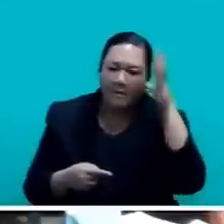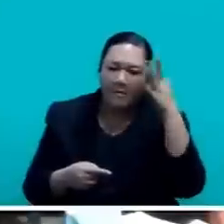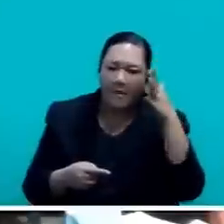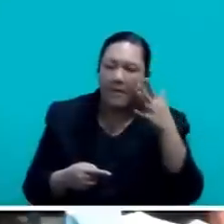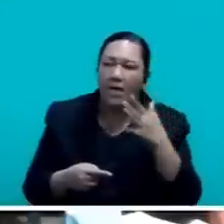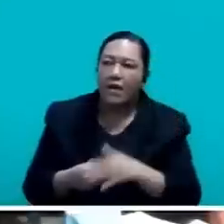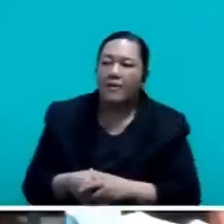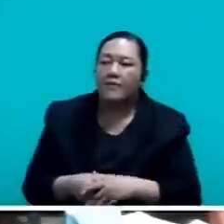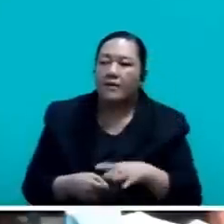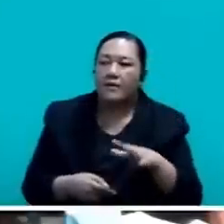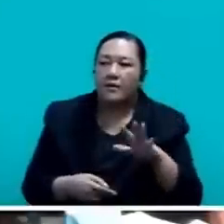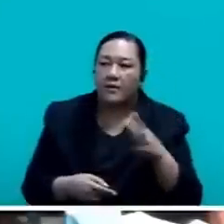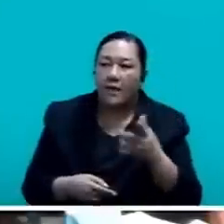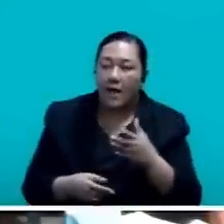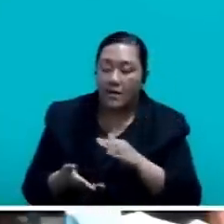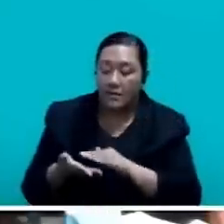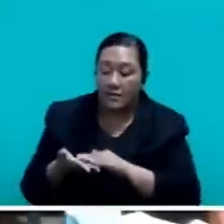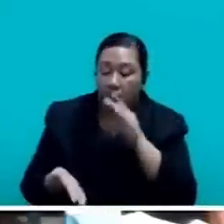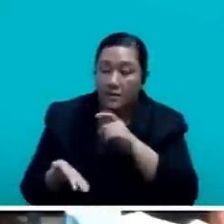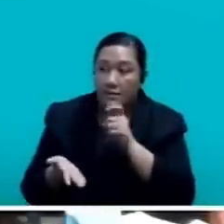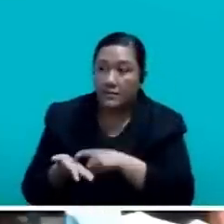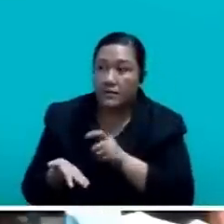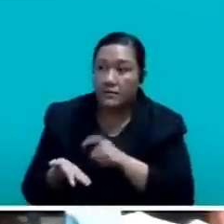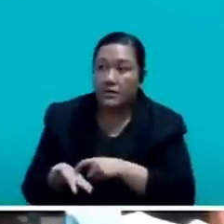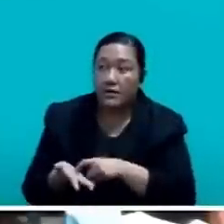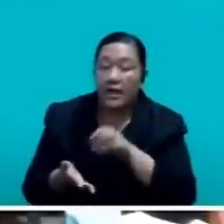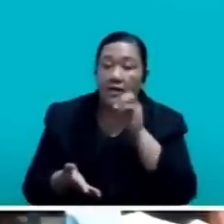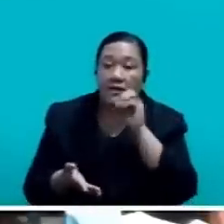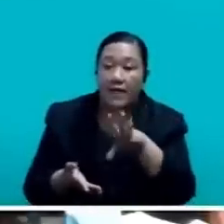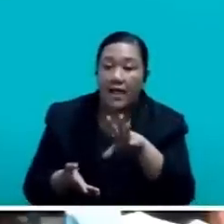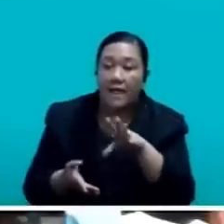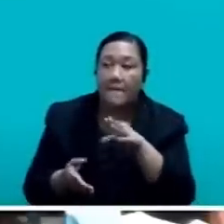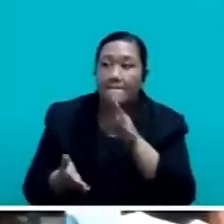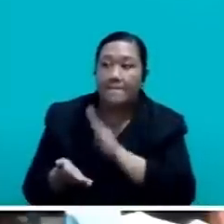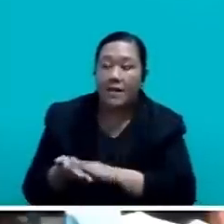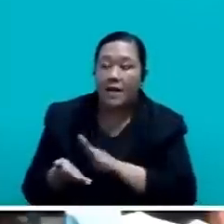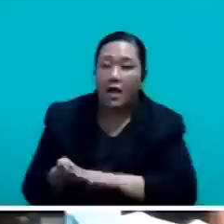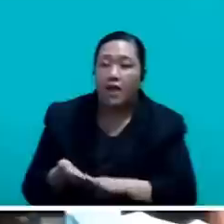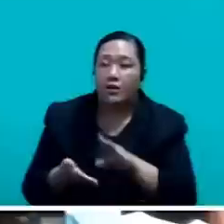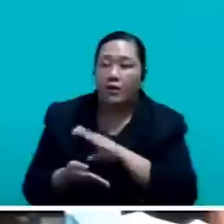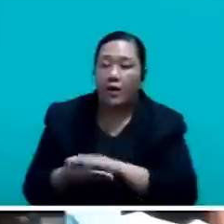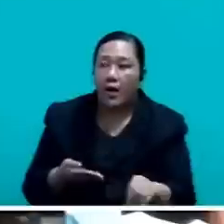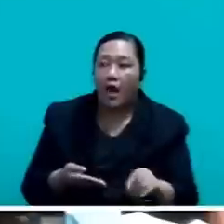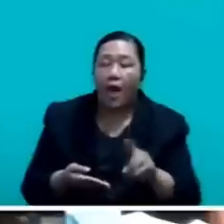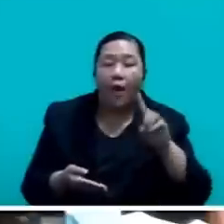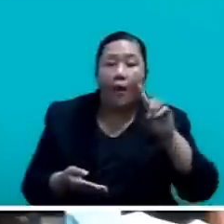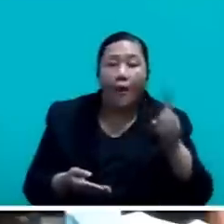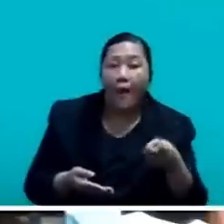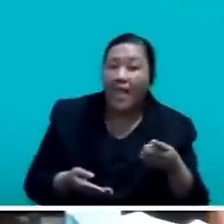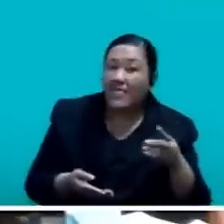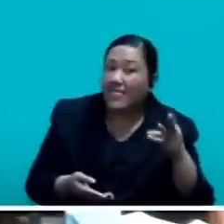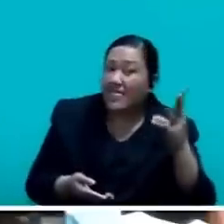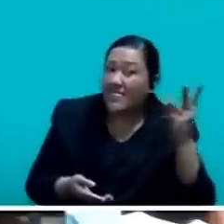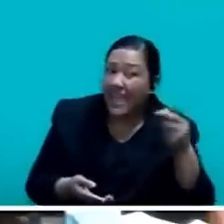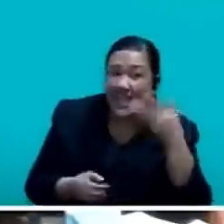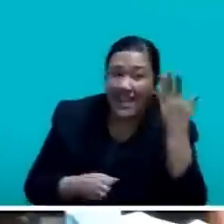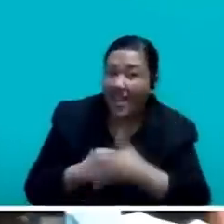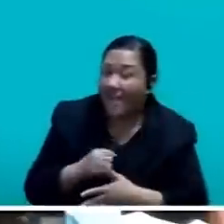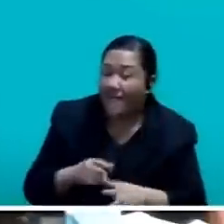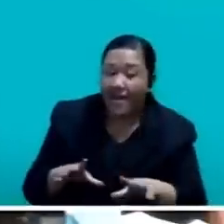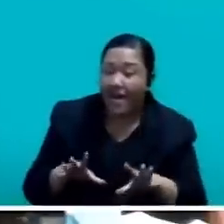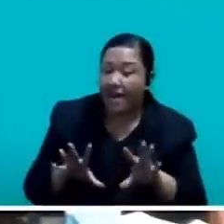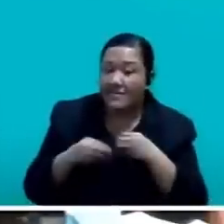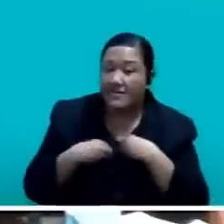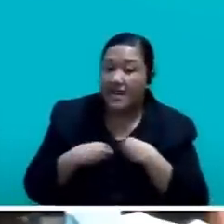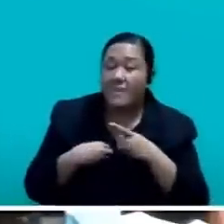raising the debt level to beyond 10 billion dollars. What they don't appear to accept is that they were responsible